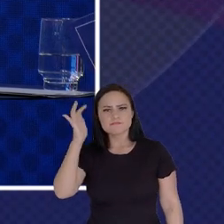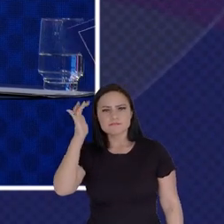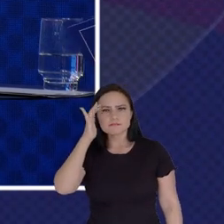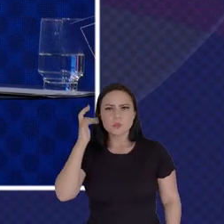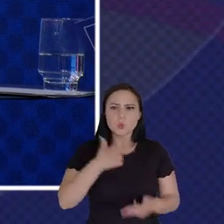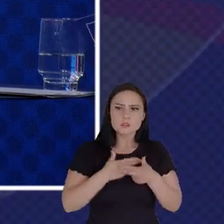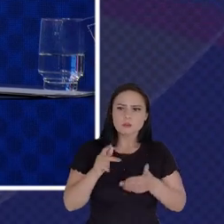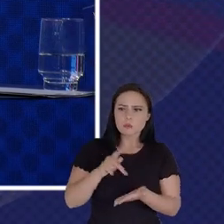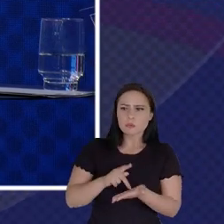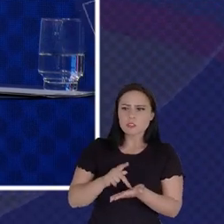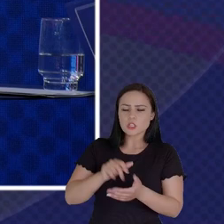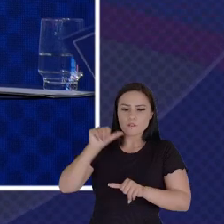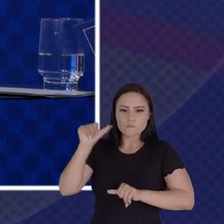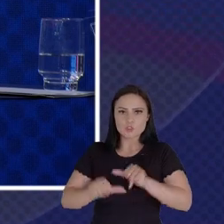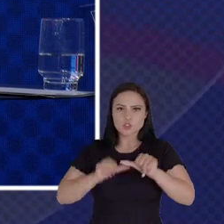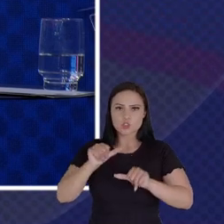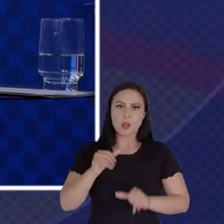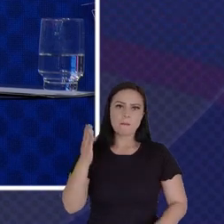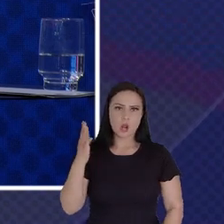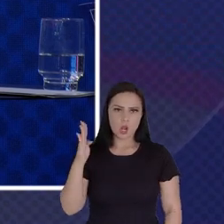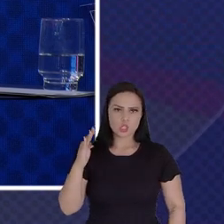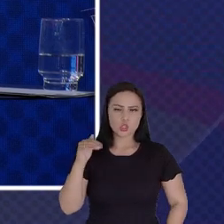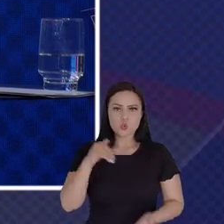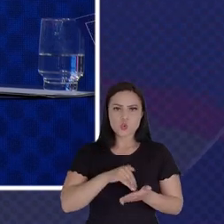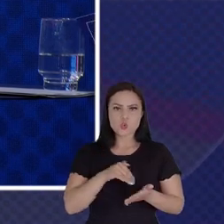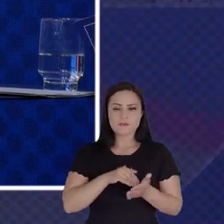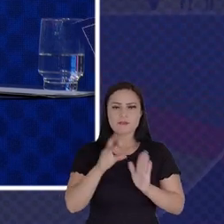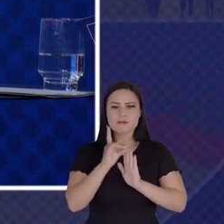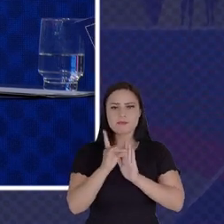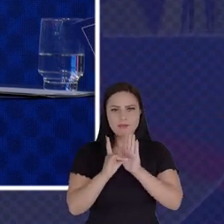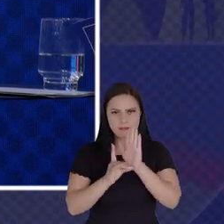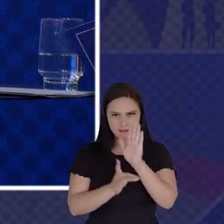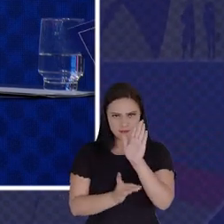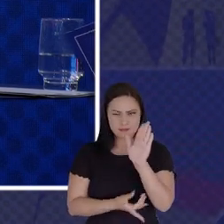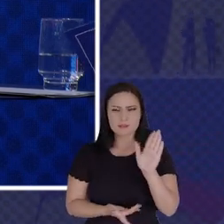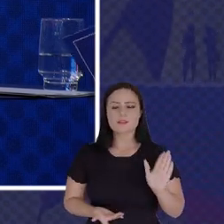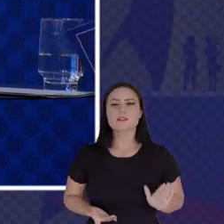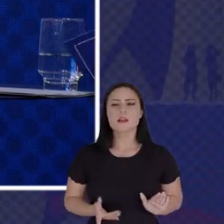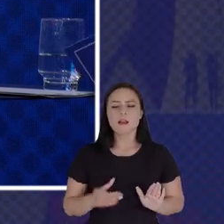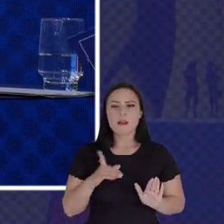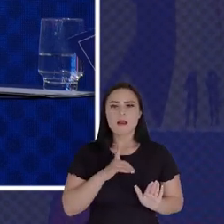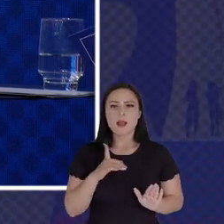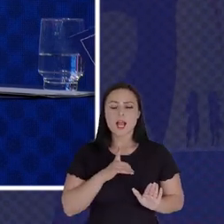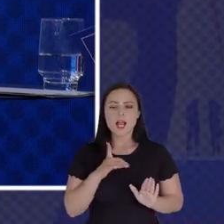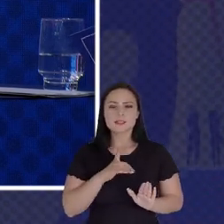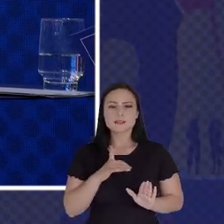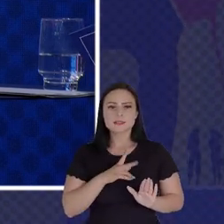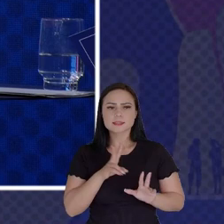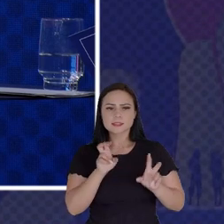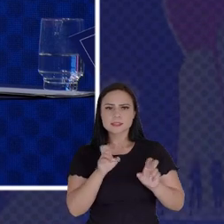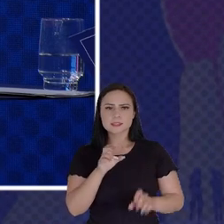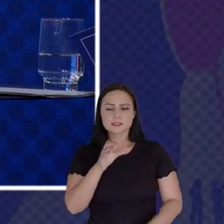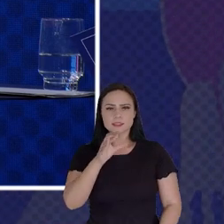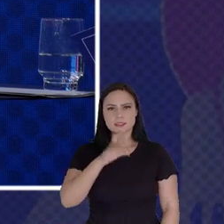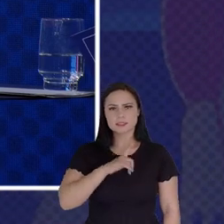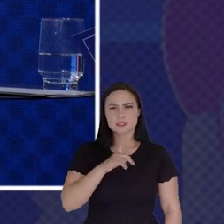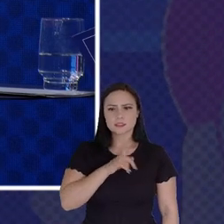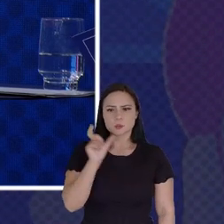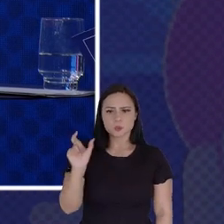Biology In The Lab In The Last Decade Is CRISPR Like Scientists Can Edit Genes Of Organisms There There Are No